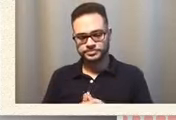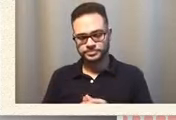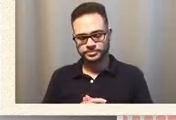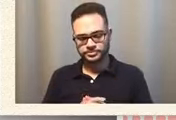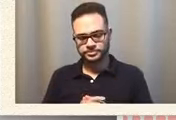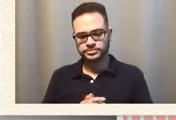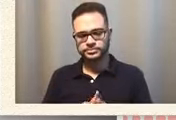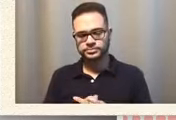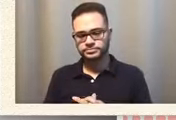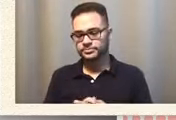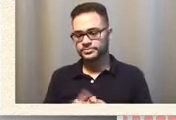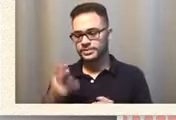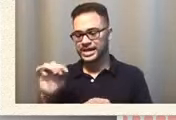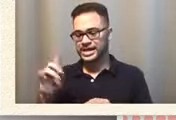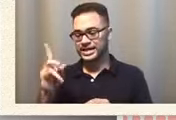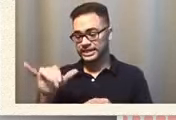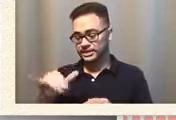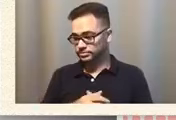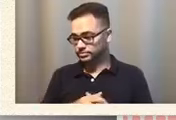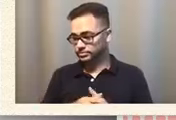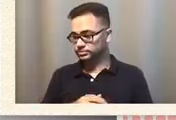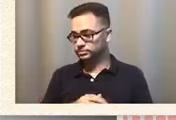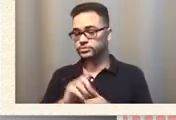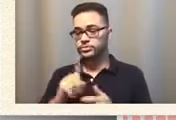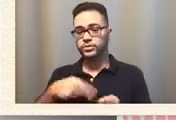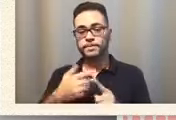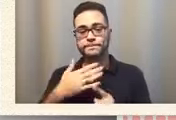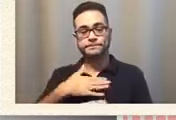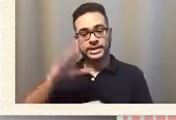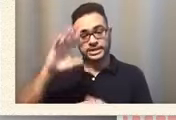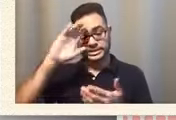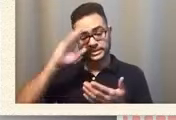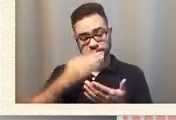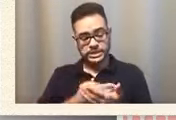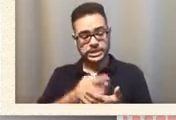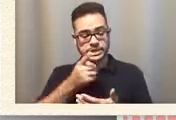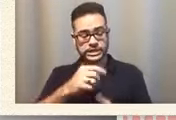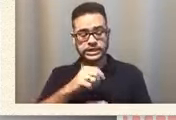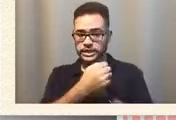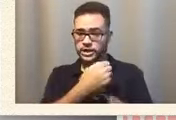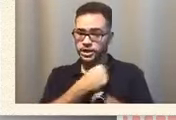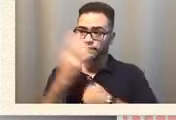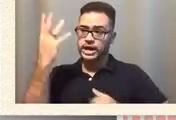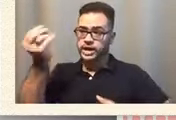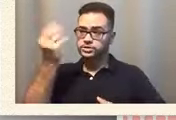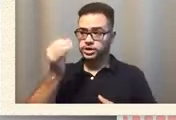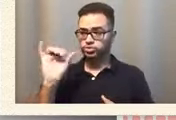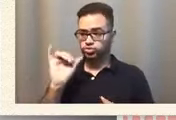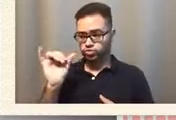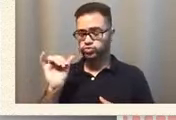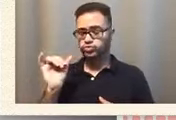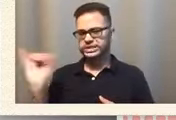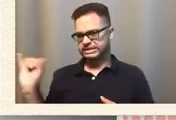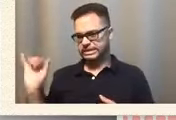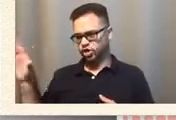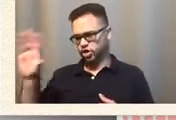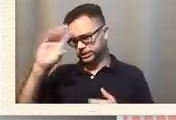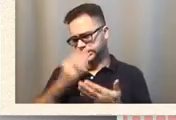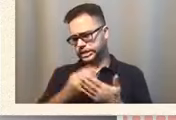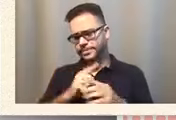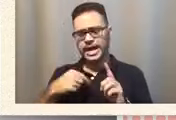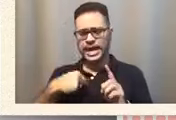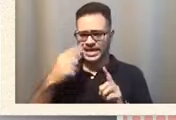when my son i mean he does love outdoors as well as her son i think every kid um